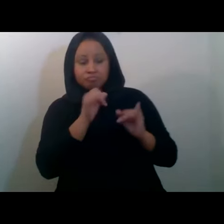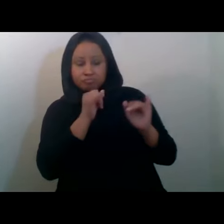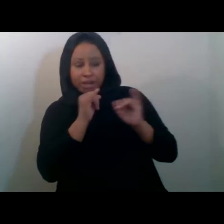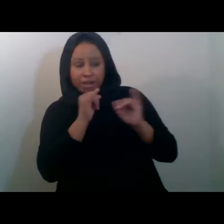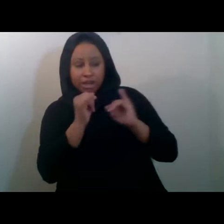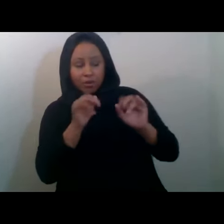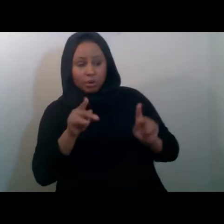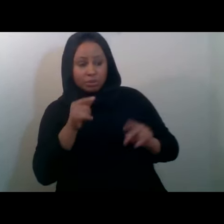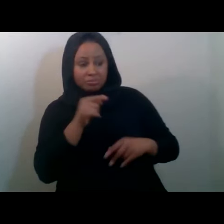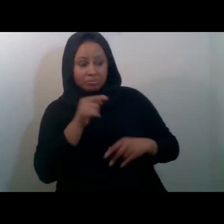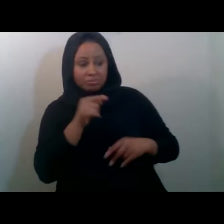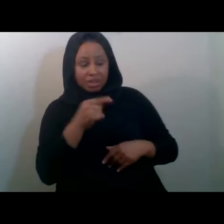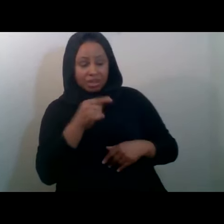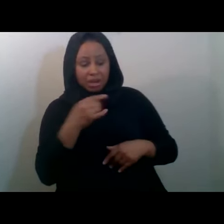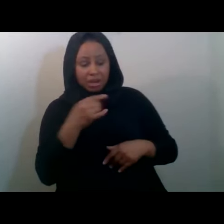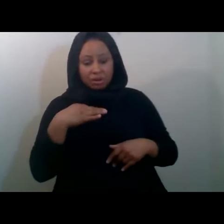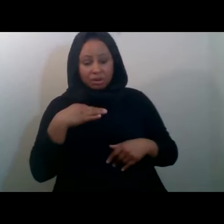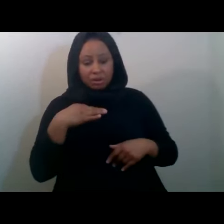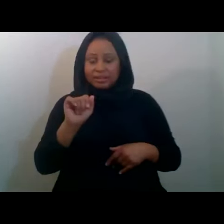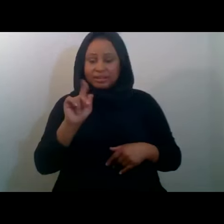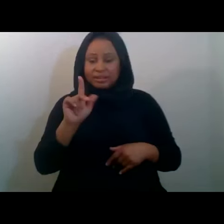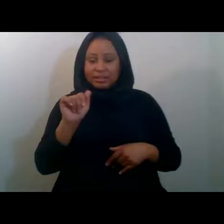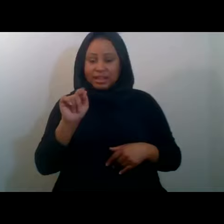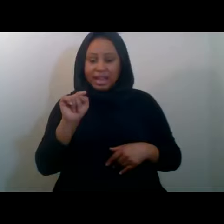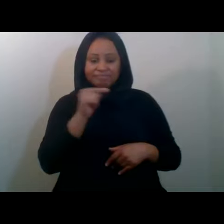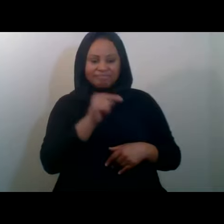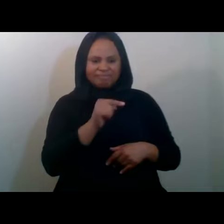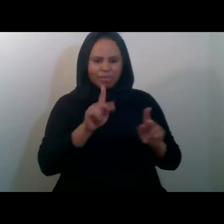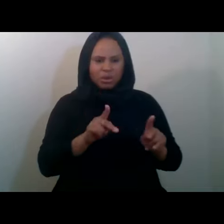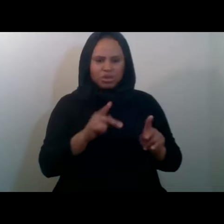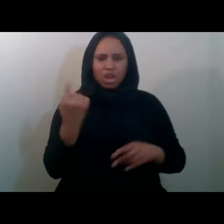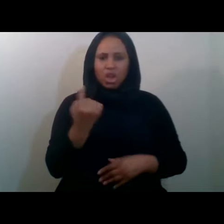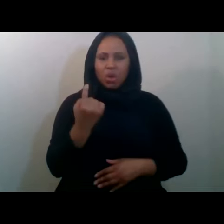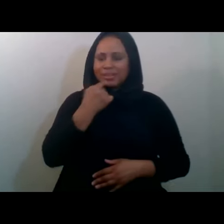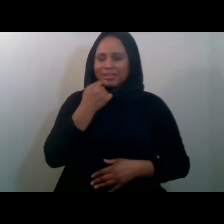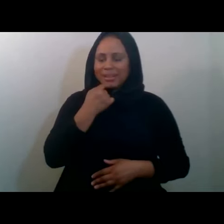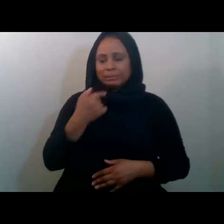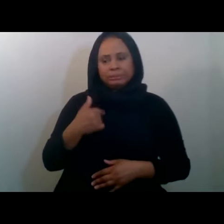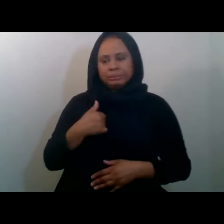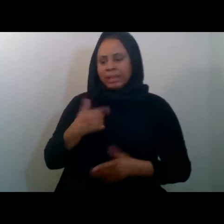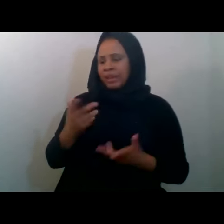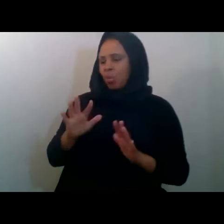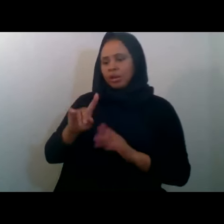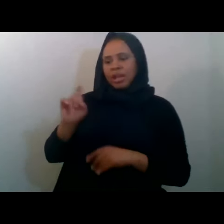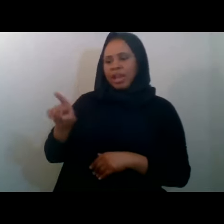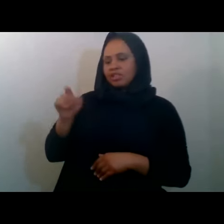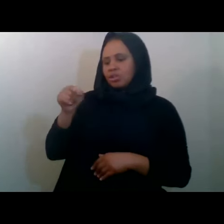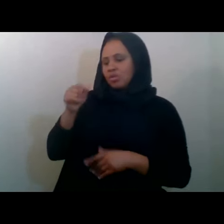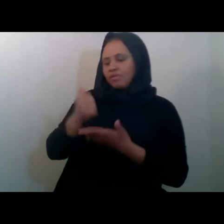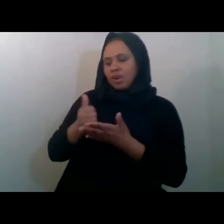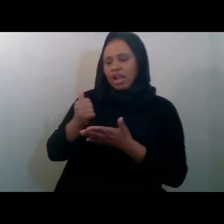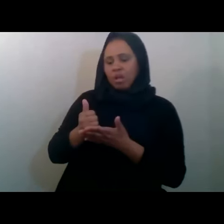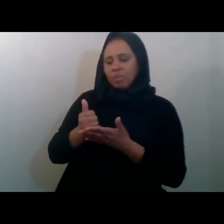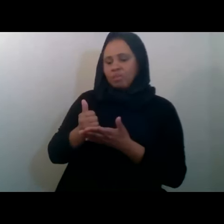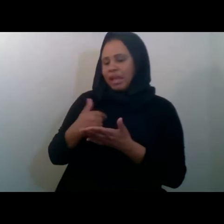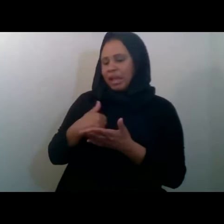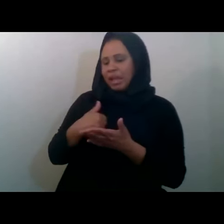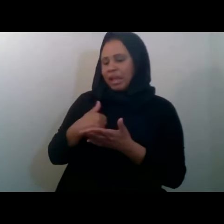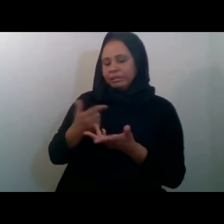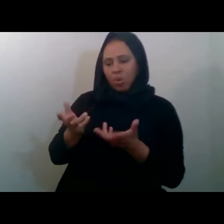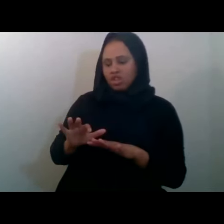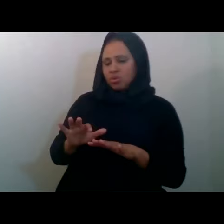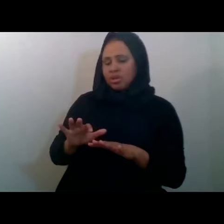don't want to be here. And we understand that. No one wants to come in and say that they could not provide for their family, they could not